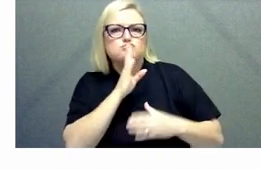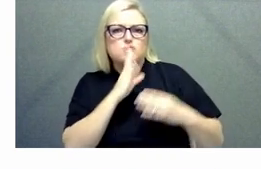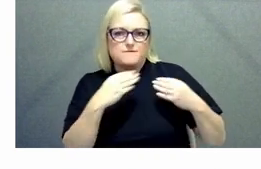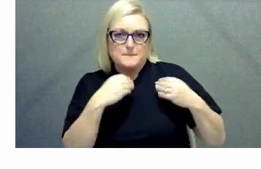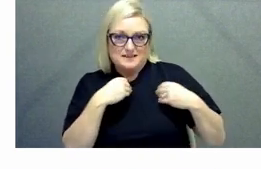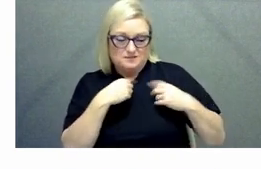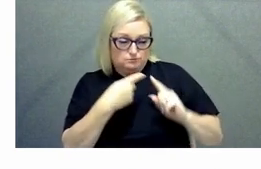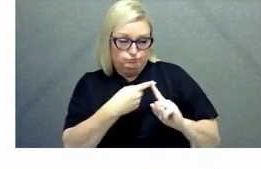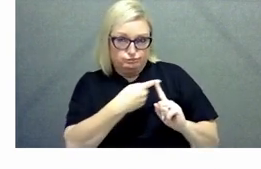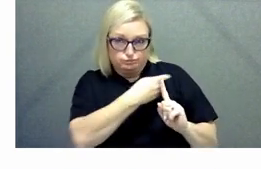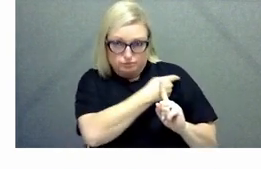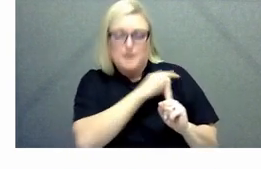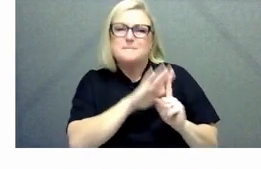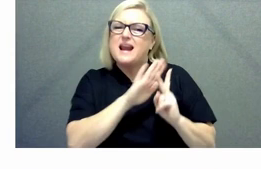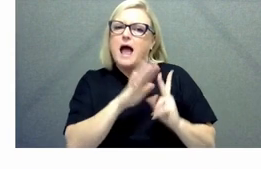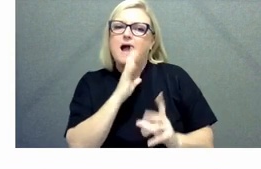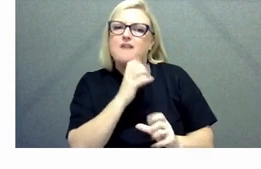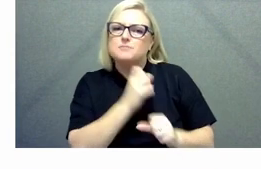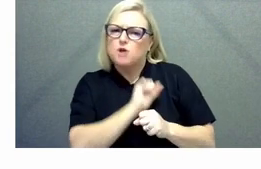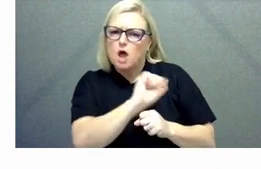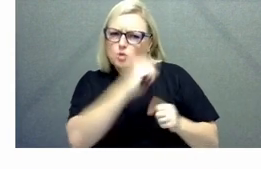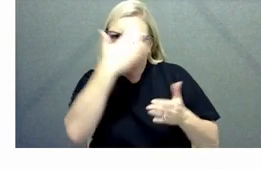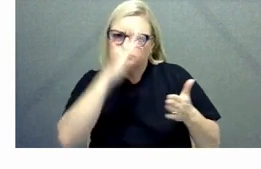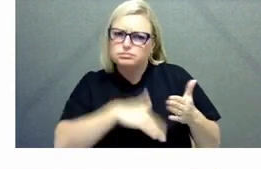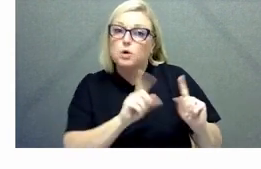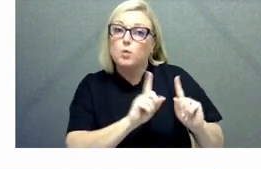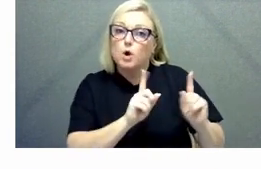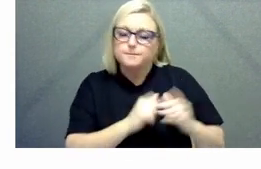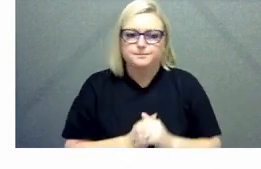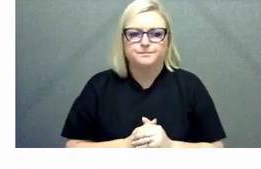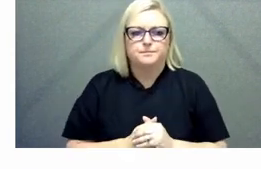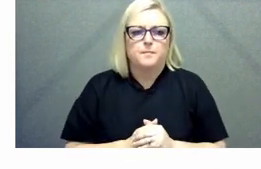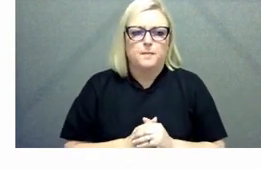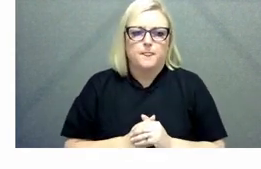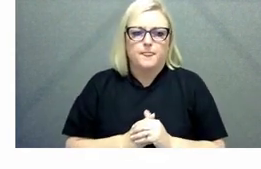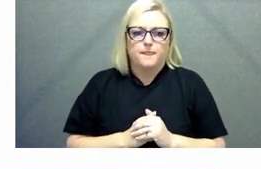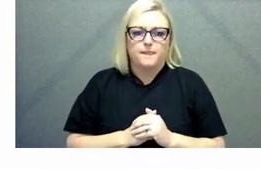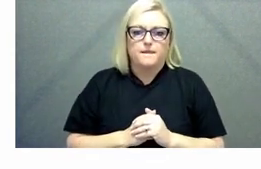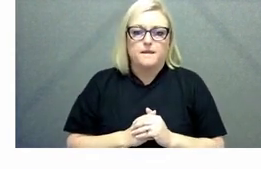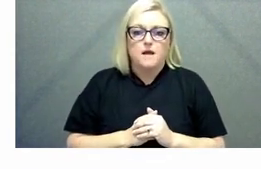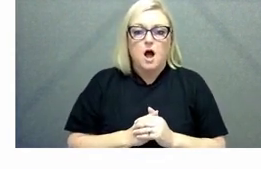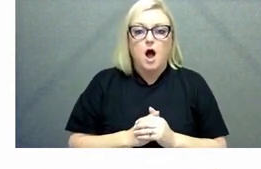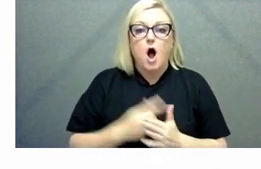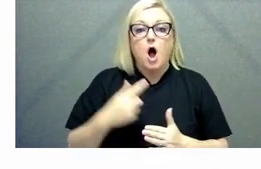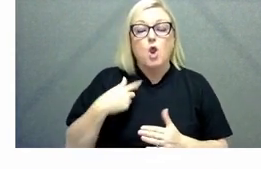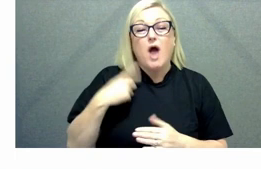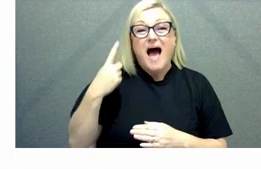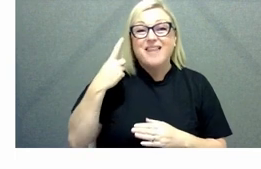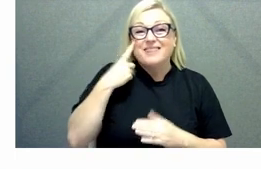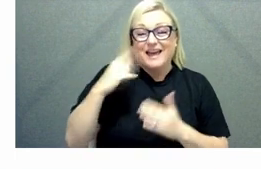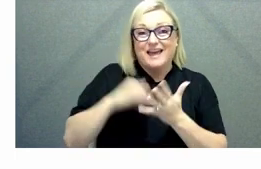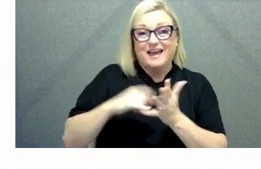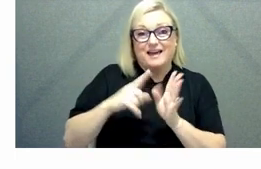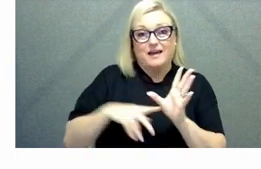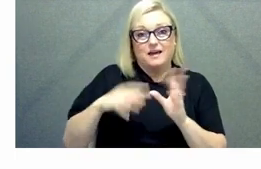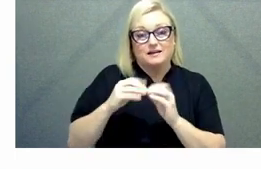yeah i i think um sybill's um uh comment around taking responsibility